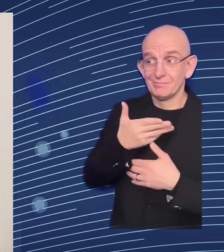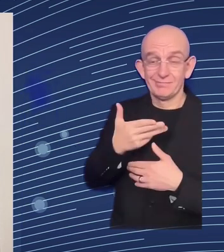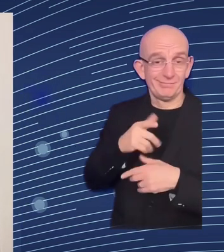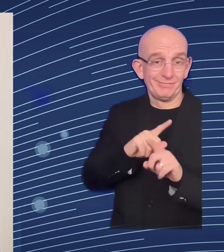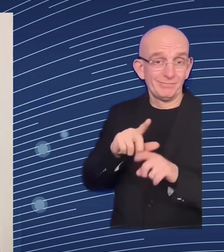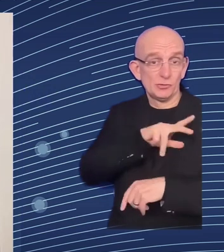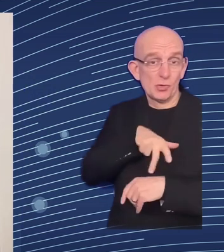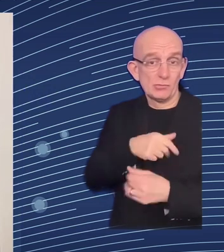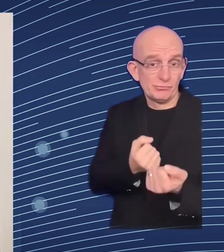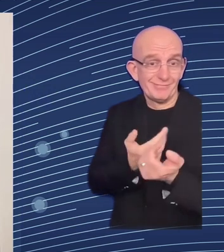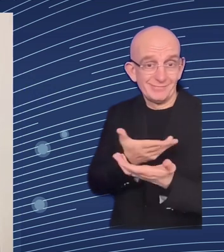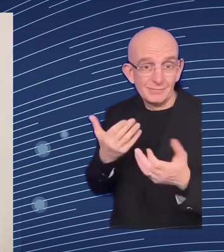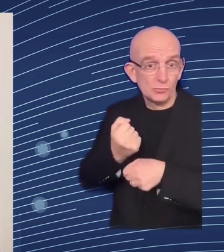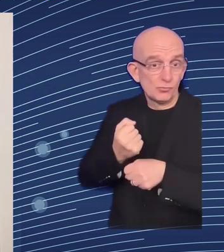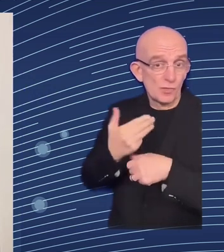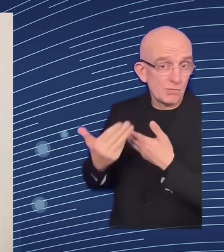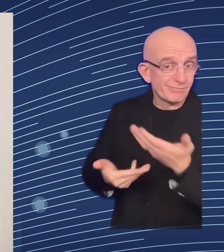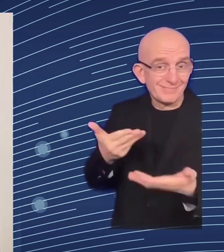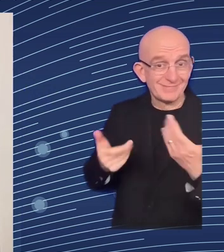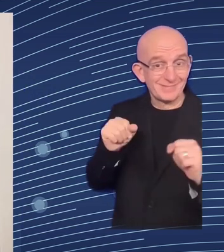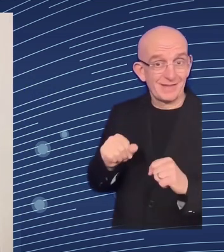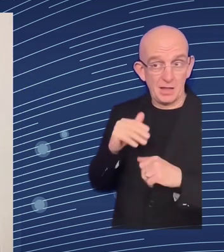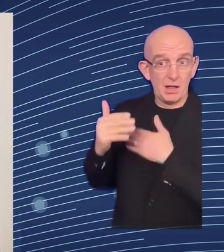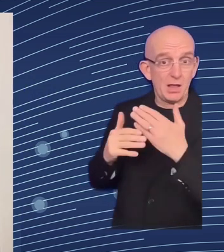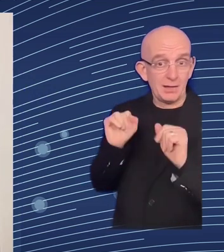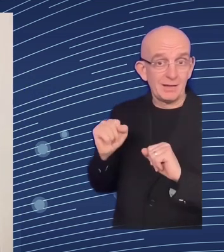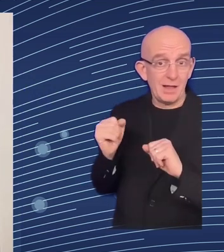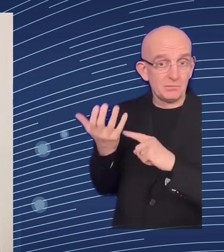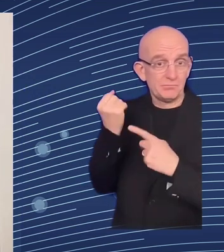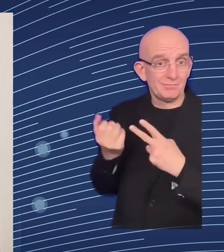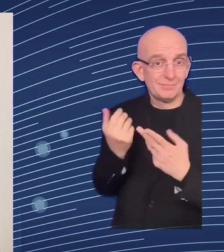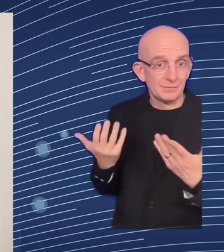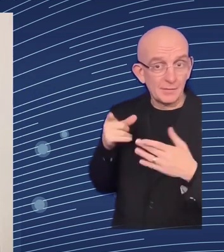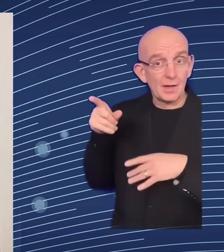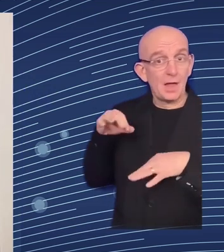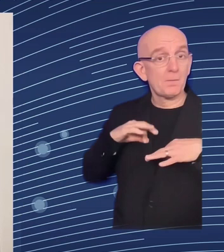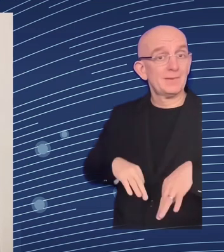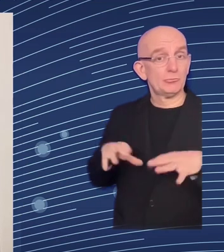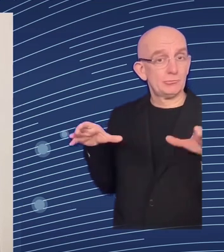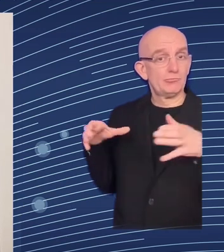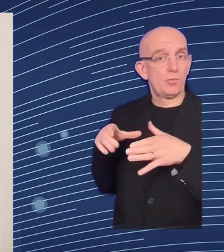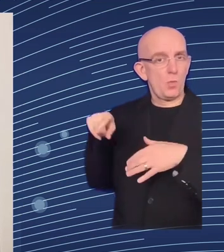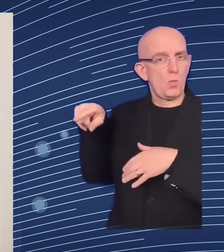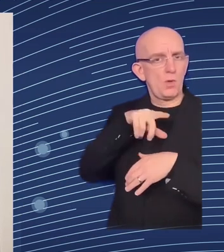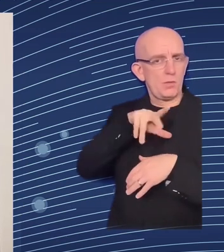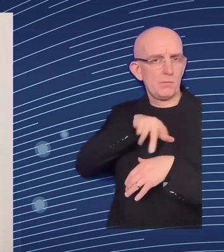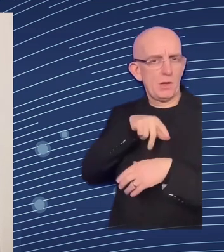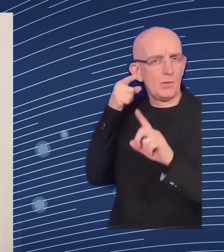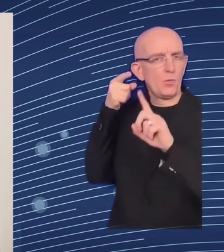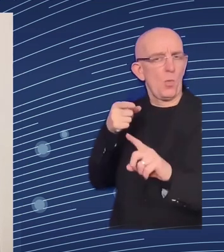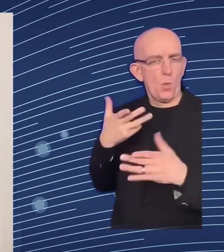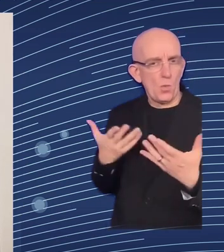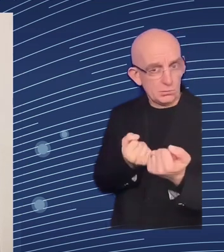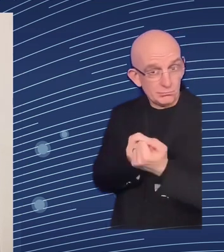to enable them to actively participate in the labor force and to provide decent living conditions and opportunities for social